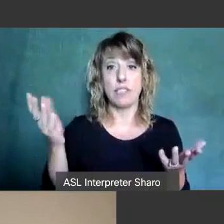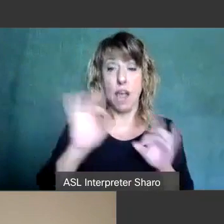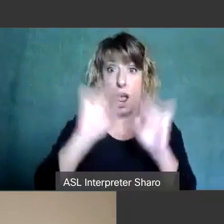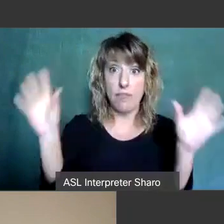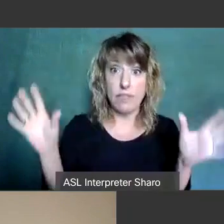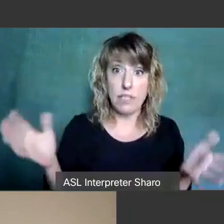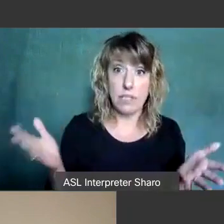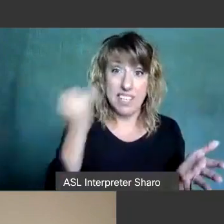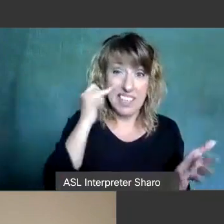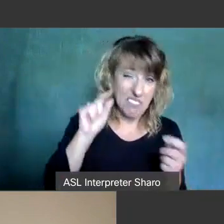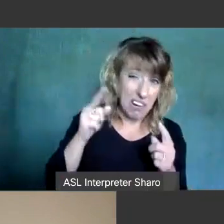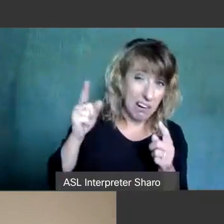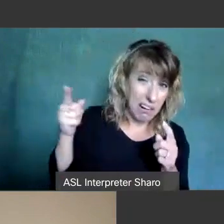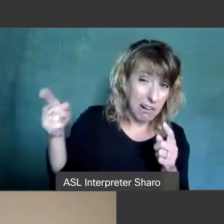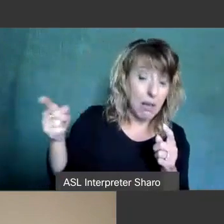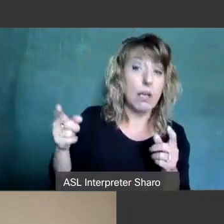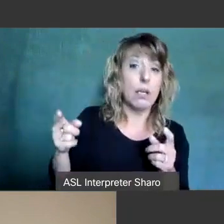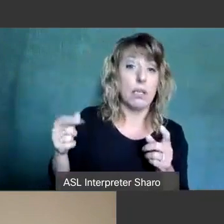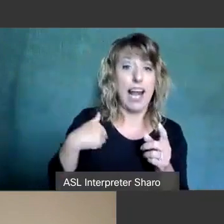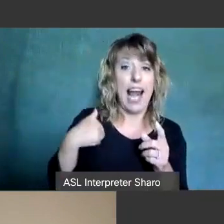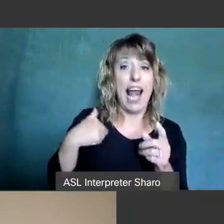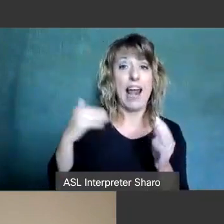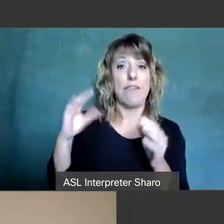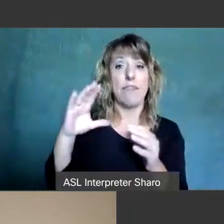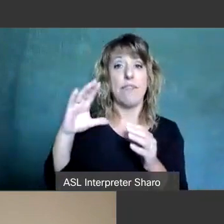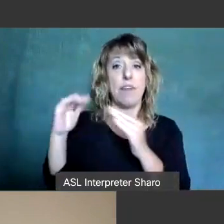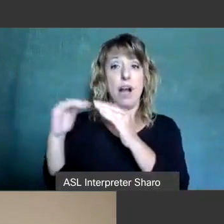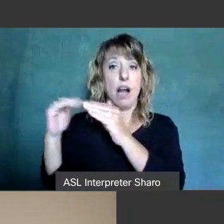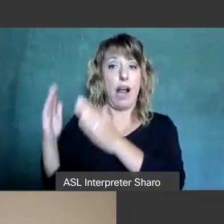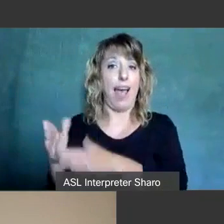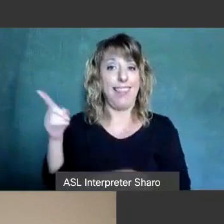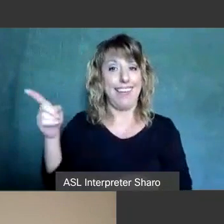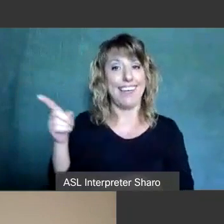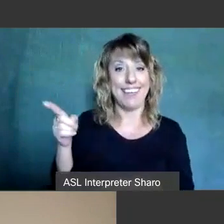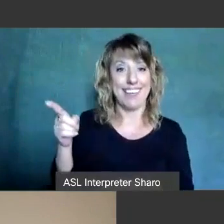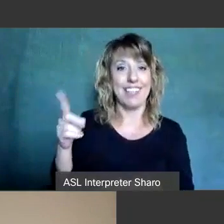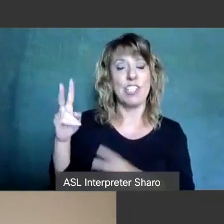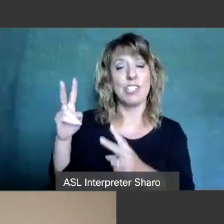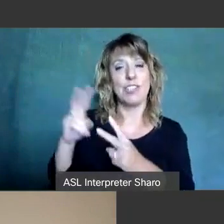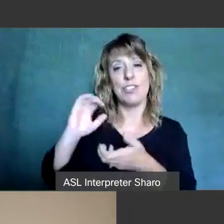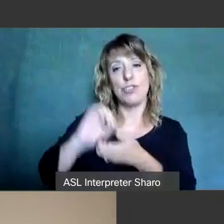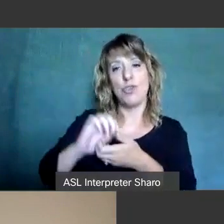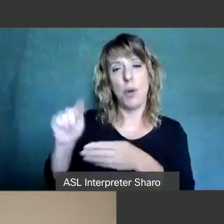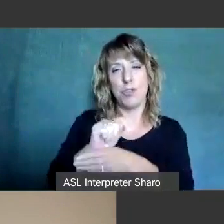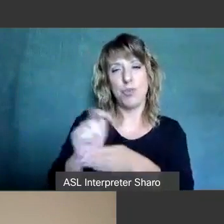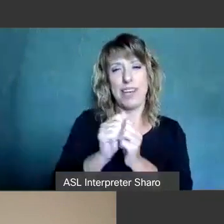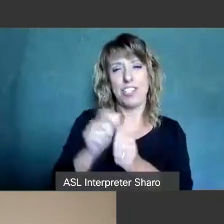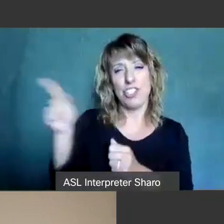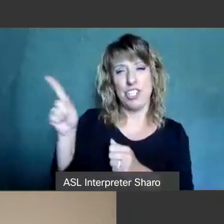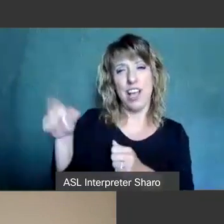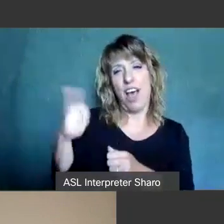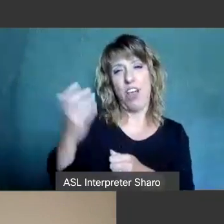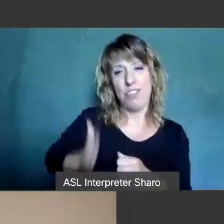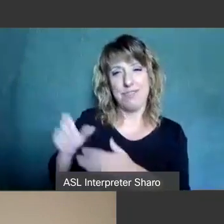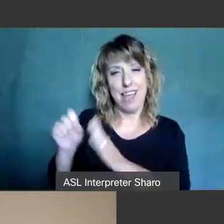too far on the other side of the state i have a colleague that i work with we've done joint trainings together she's on the other side of the state